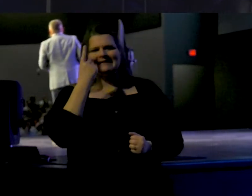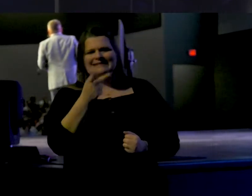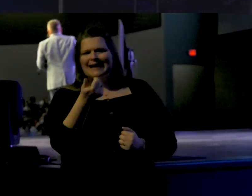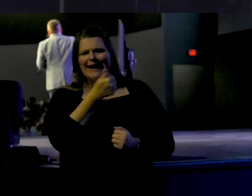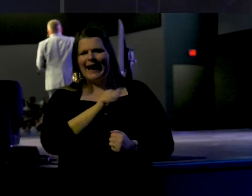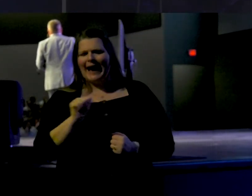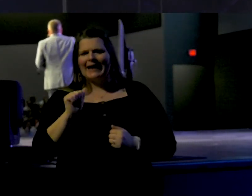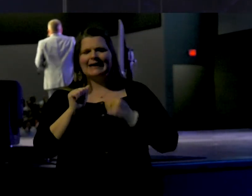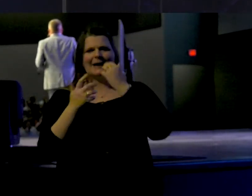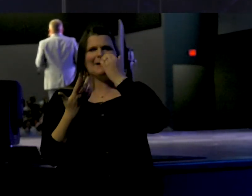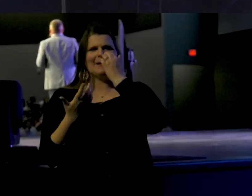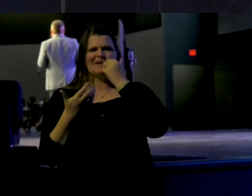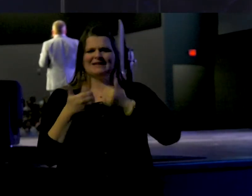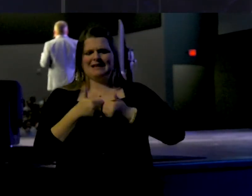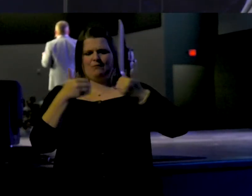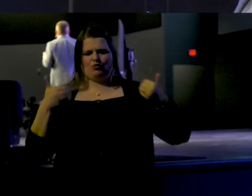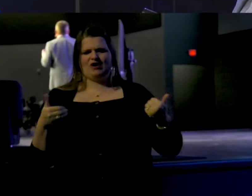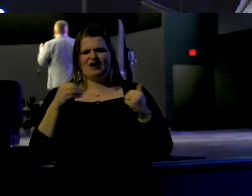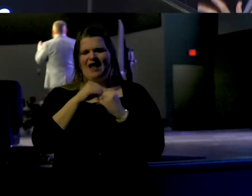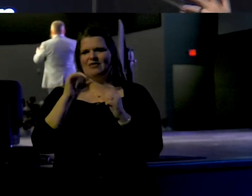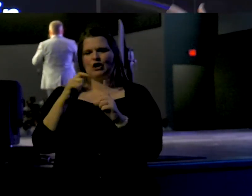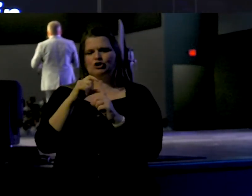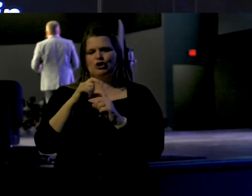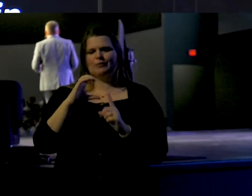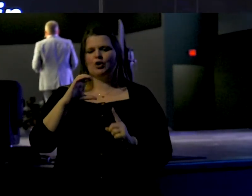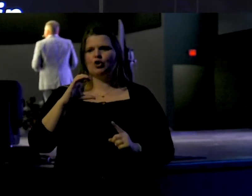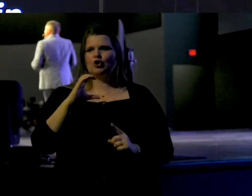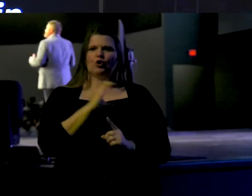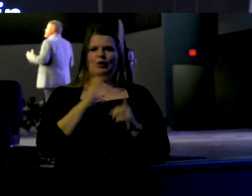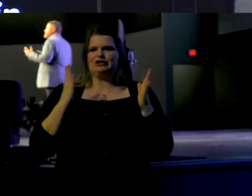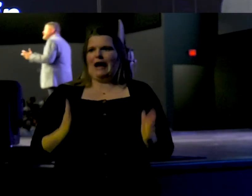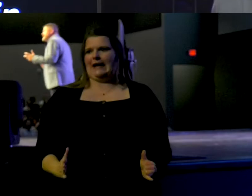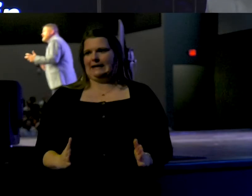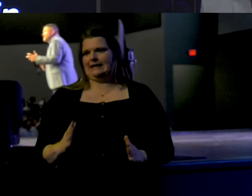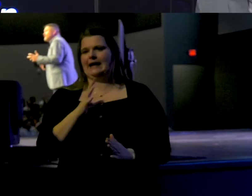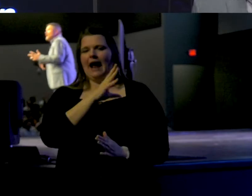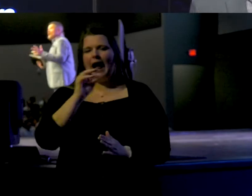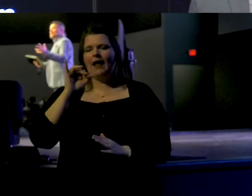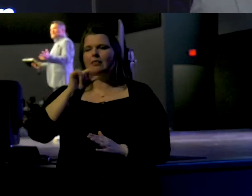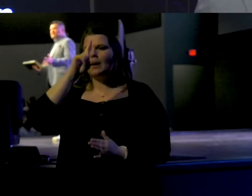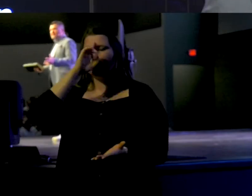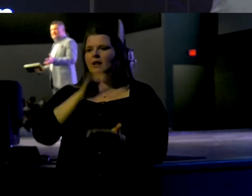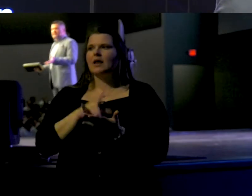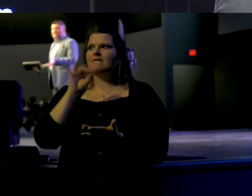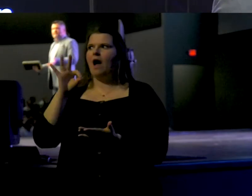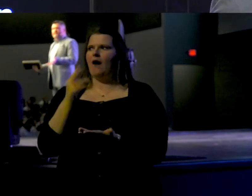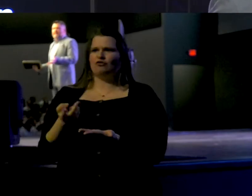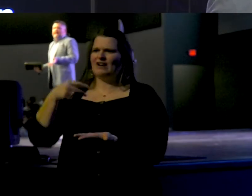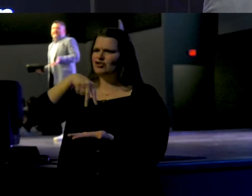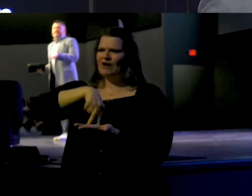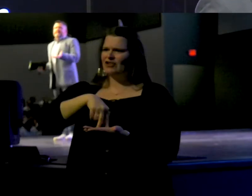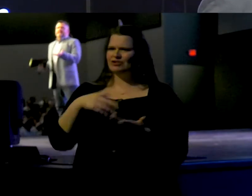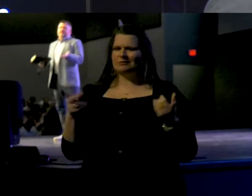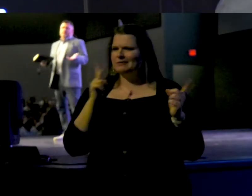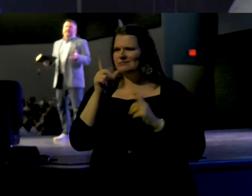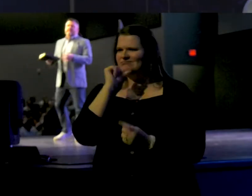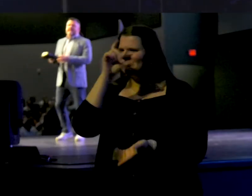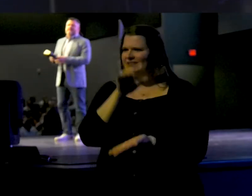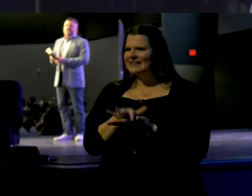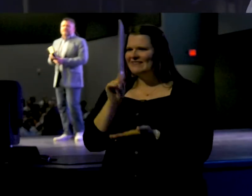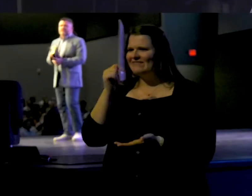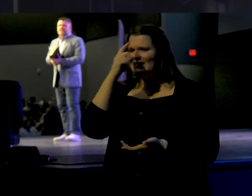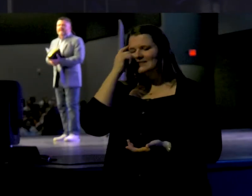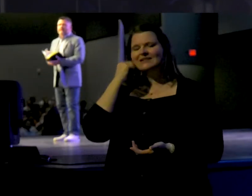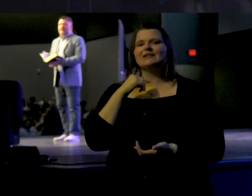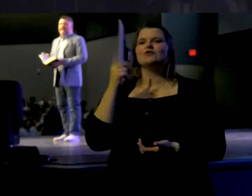separation in the term Christianity and the belief of the resurrection. In fact, this is where